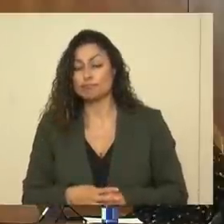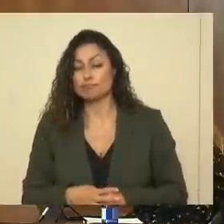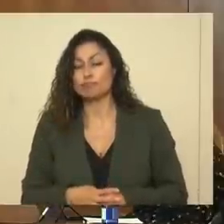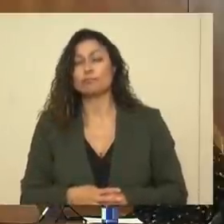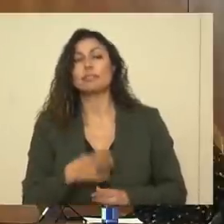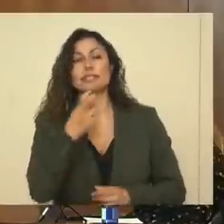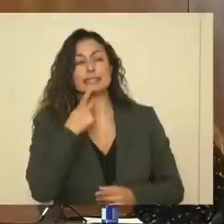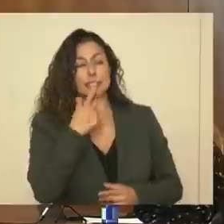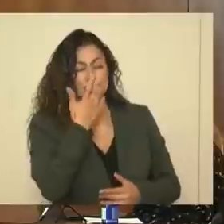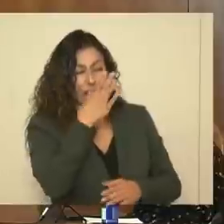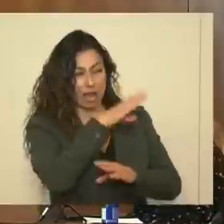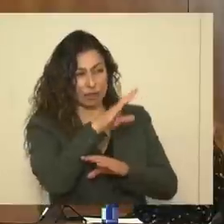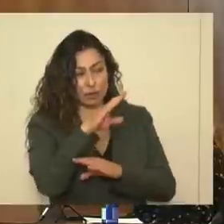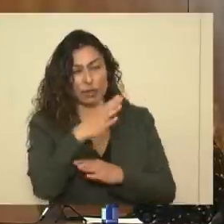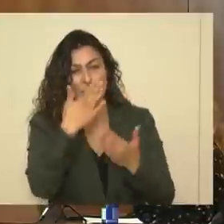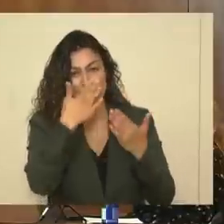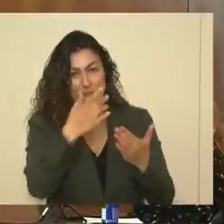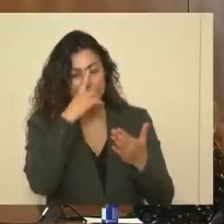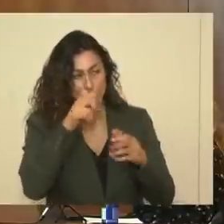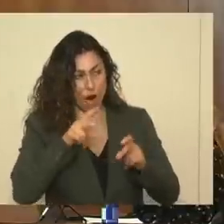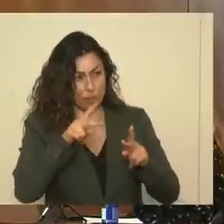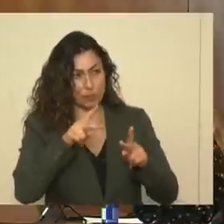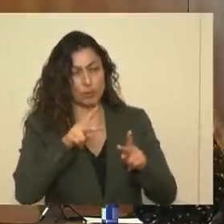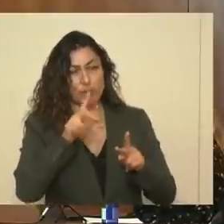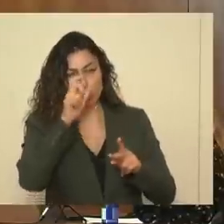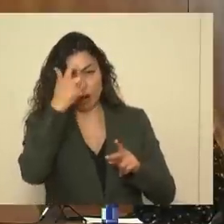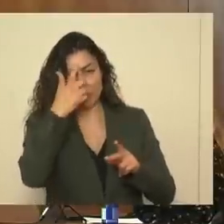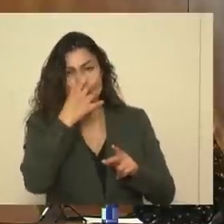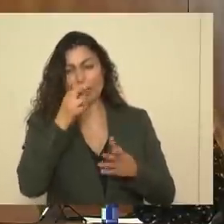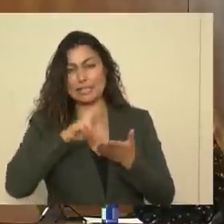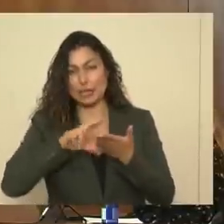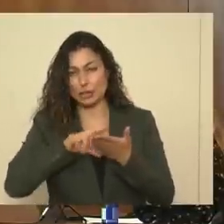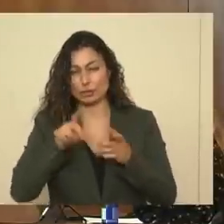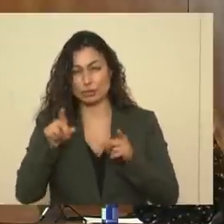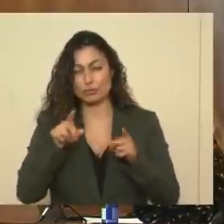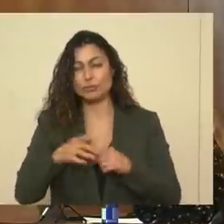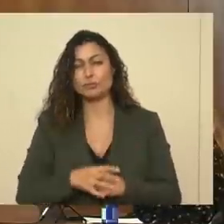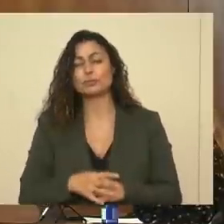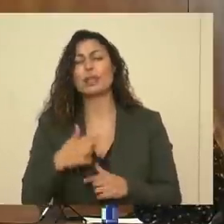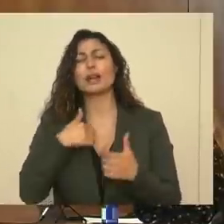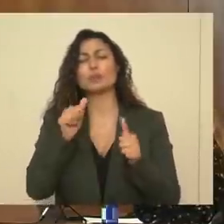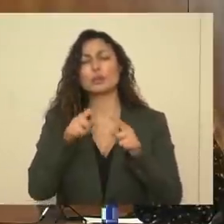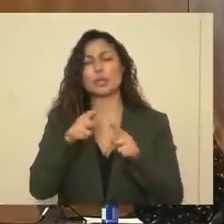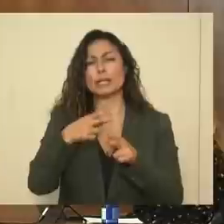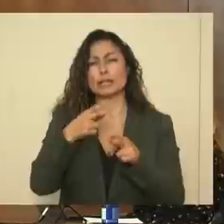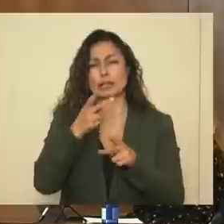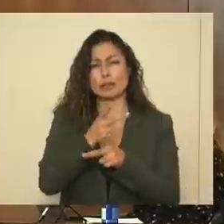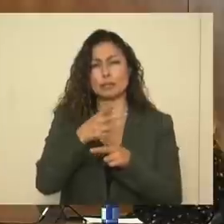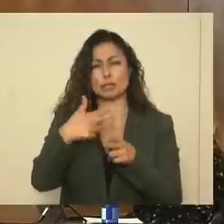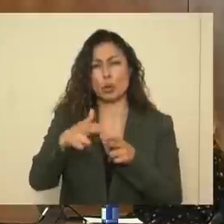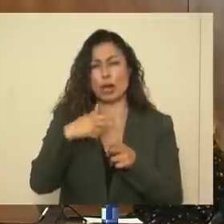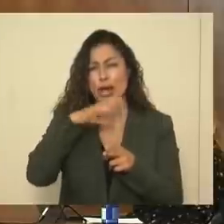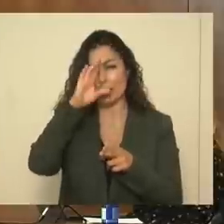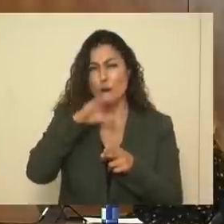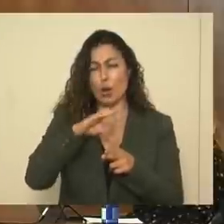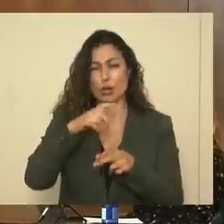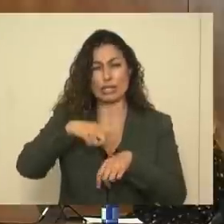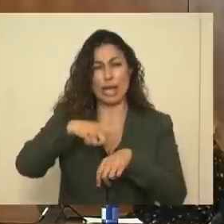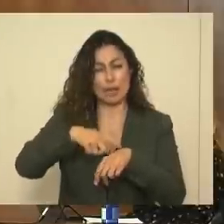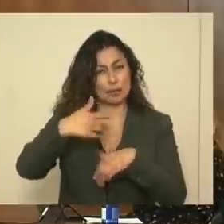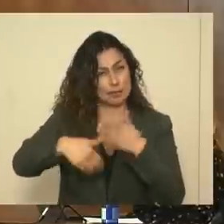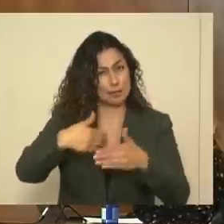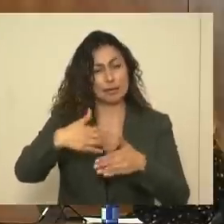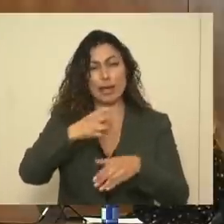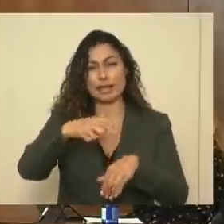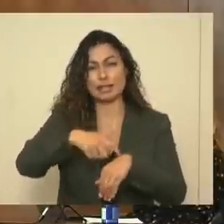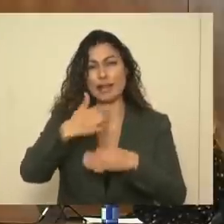Yes. Good afternoon. Thanks for the opportunity, Governor and Secretaries. I'll try to keep this short because I know we're – time's getting on and